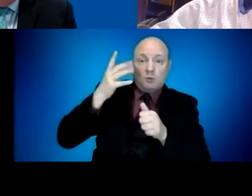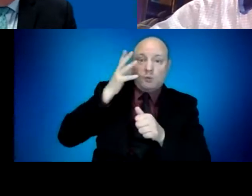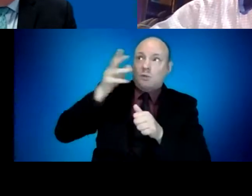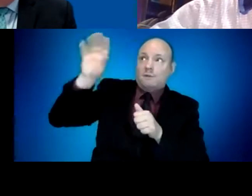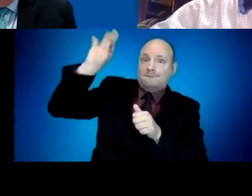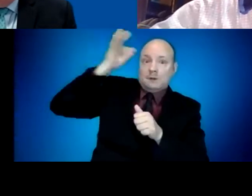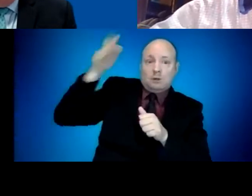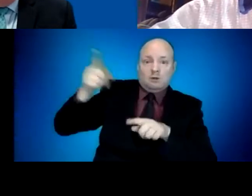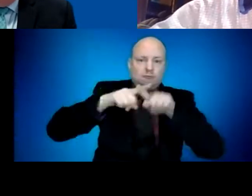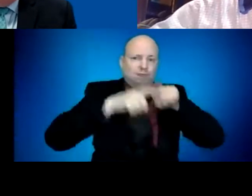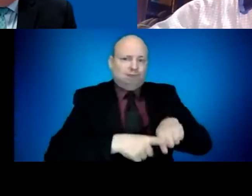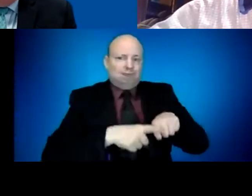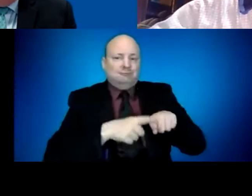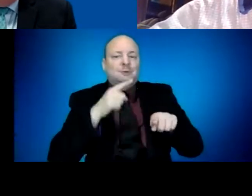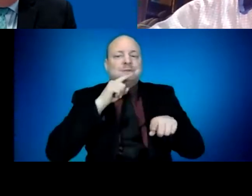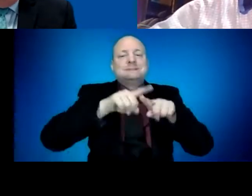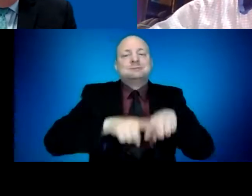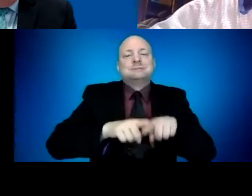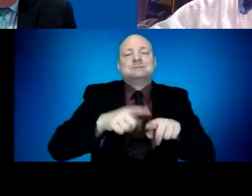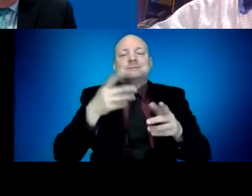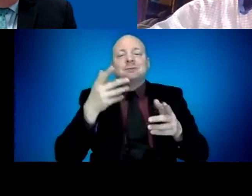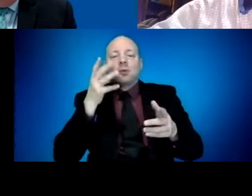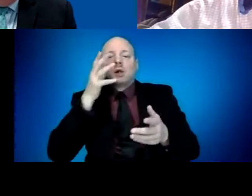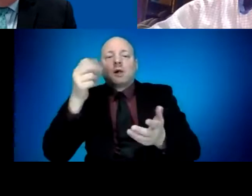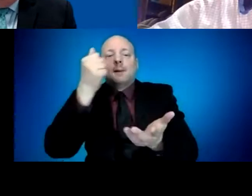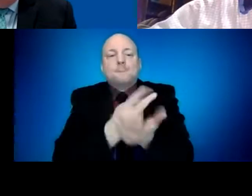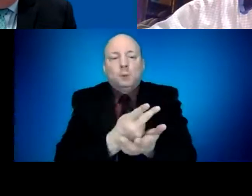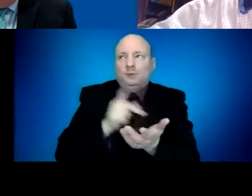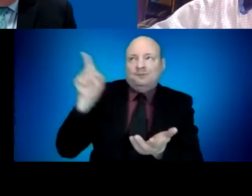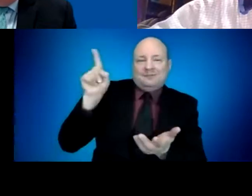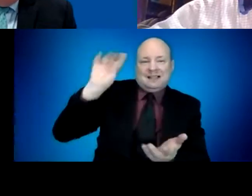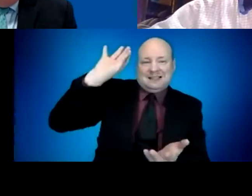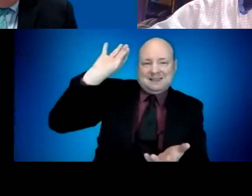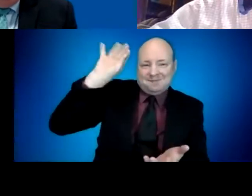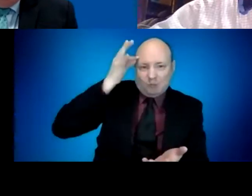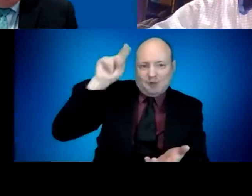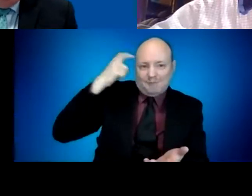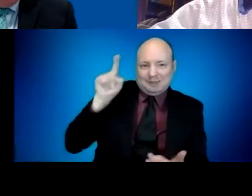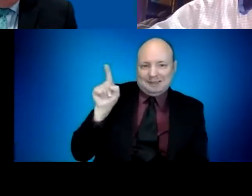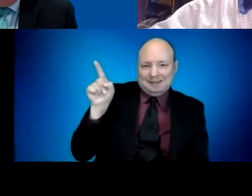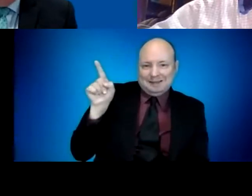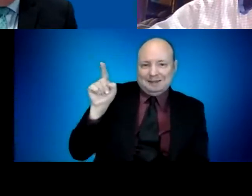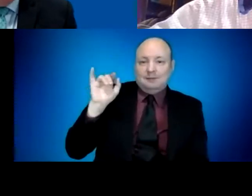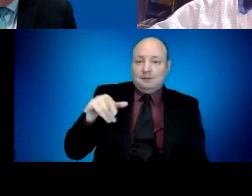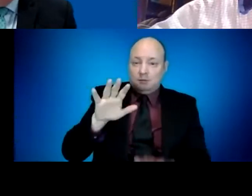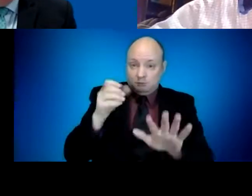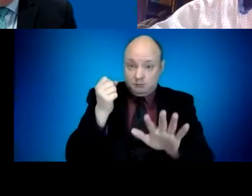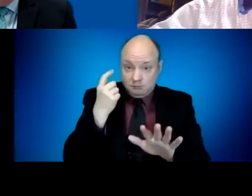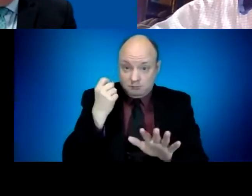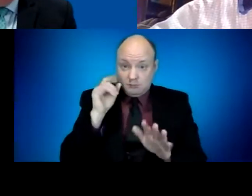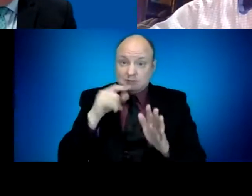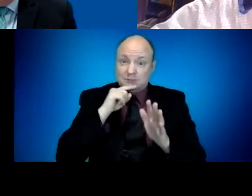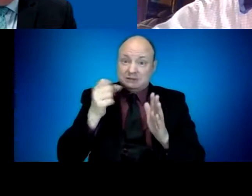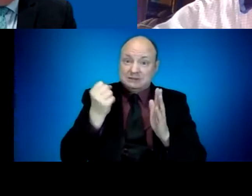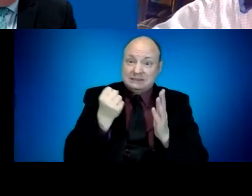for kids. because that's a that's a good, you know, million individuals remaining to be vaccinated. Thank you,